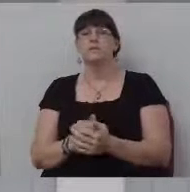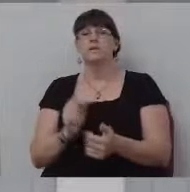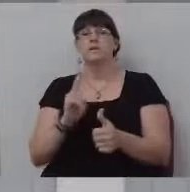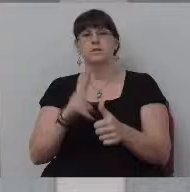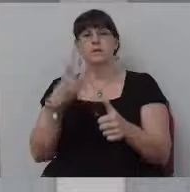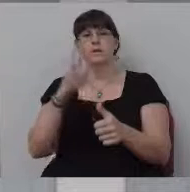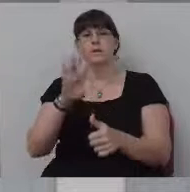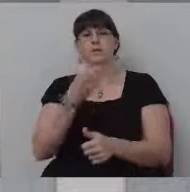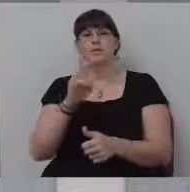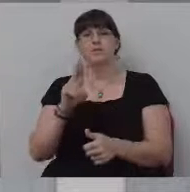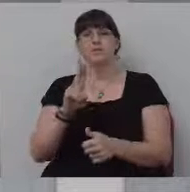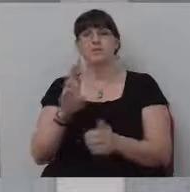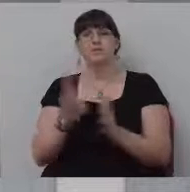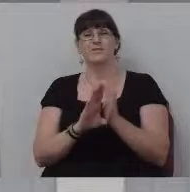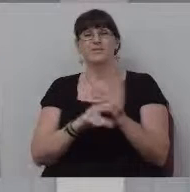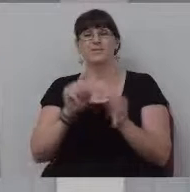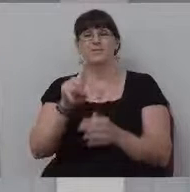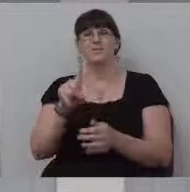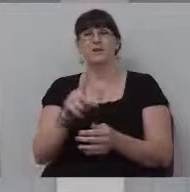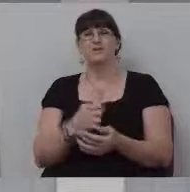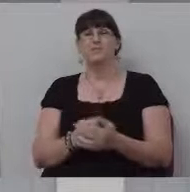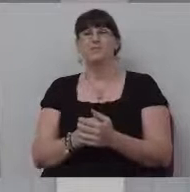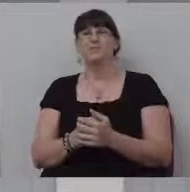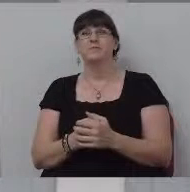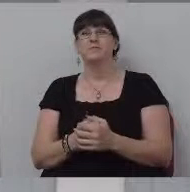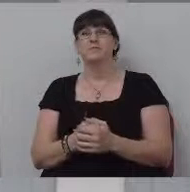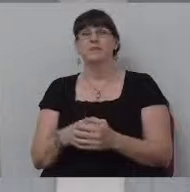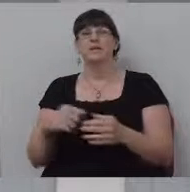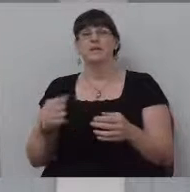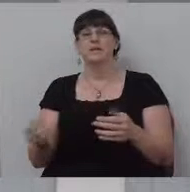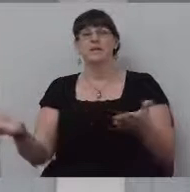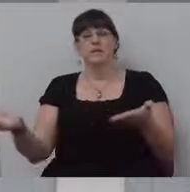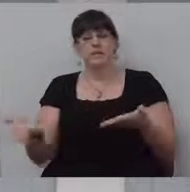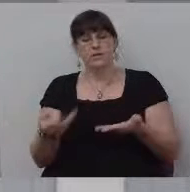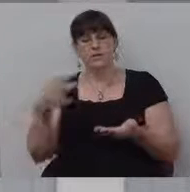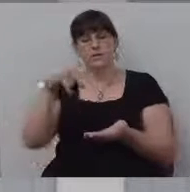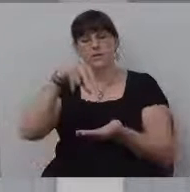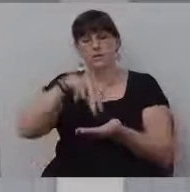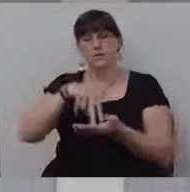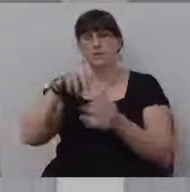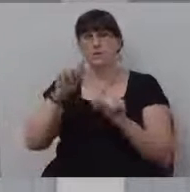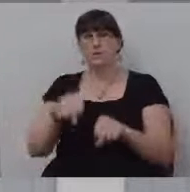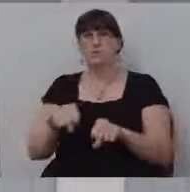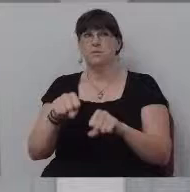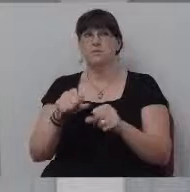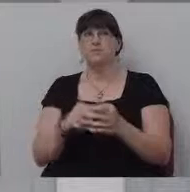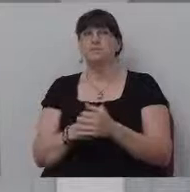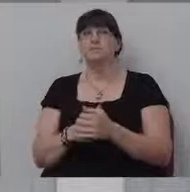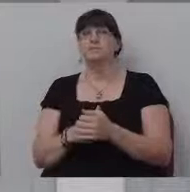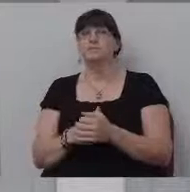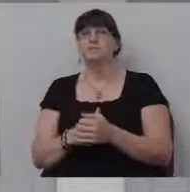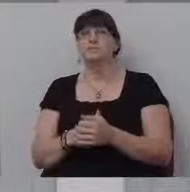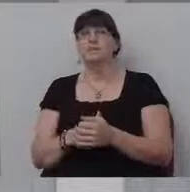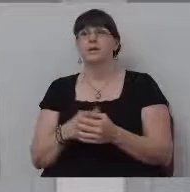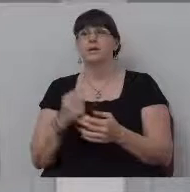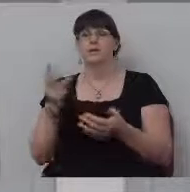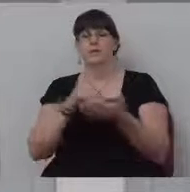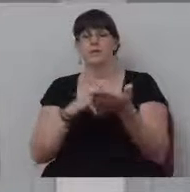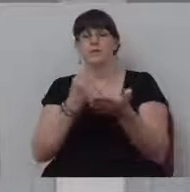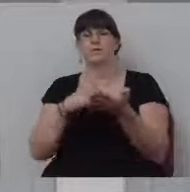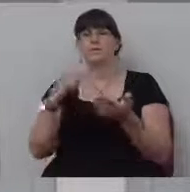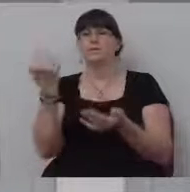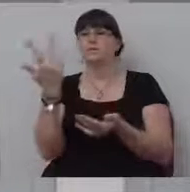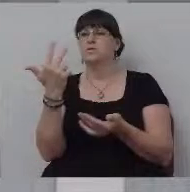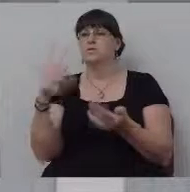Second Chronicles in chapter number one, if you're able to stand, I'd like to invite you to do that this evening. I want to read verses 13 through